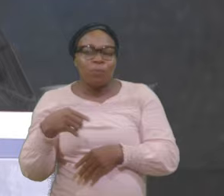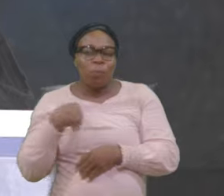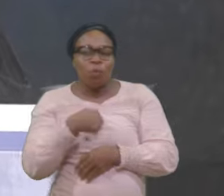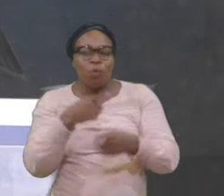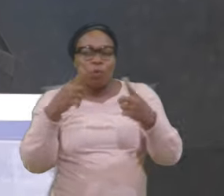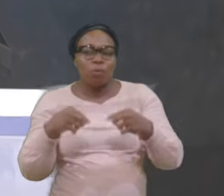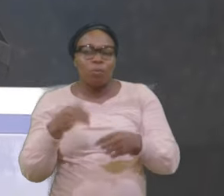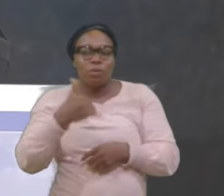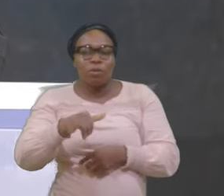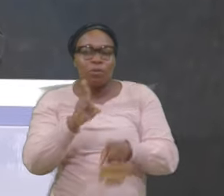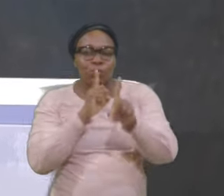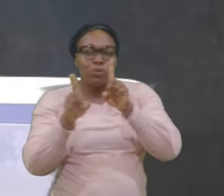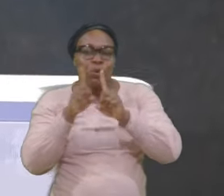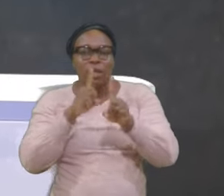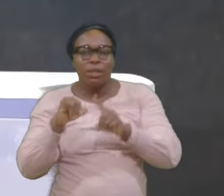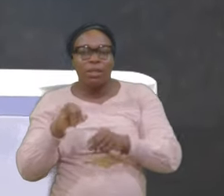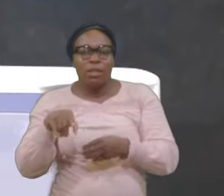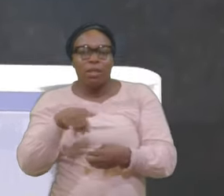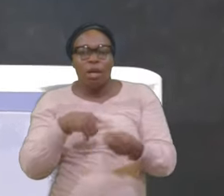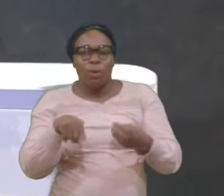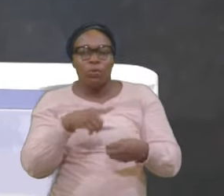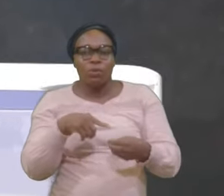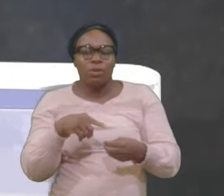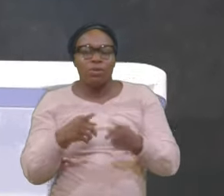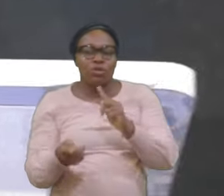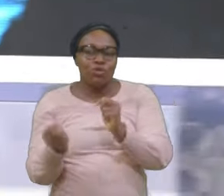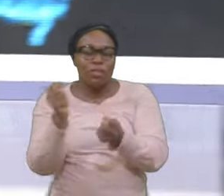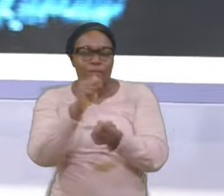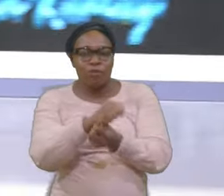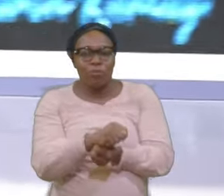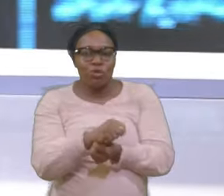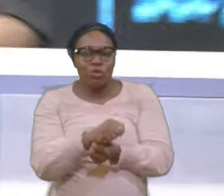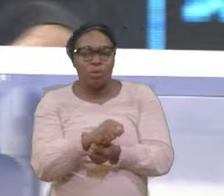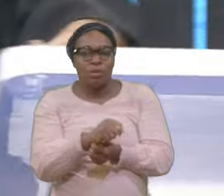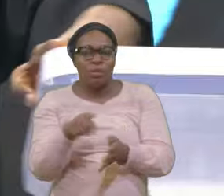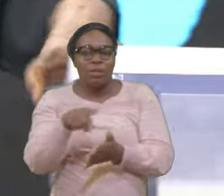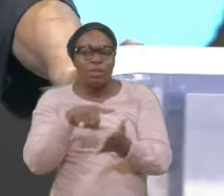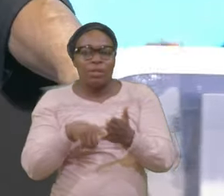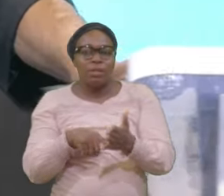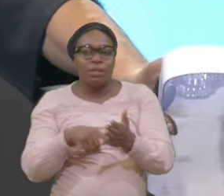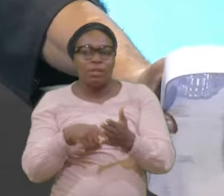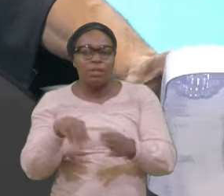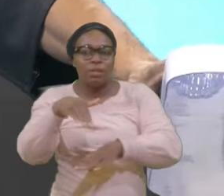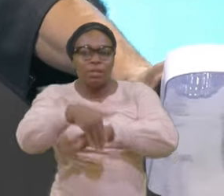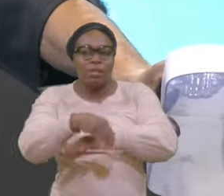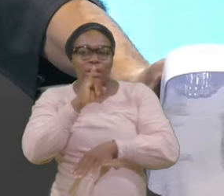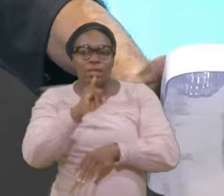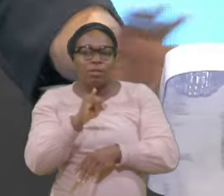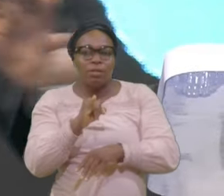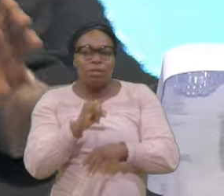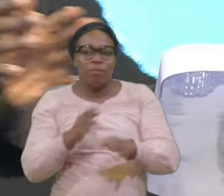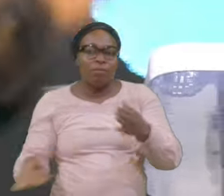about transformation Tonight is restorative transformation